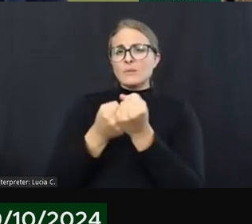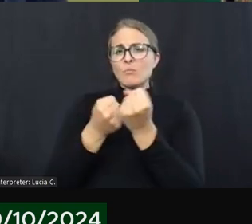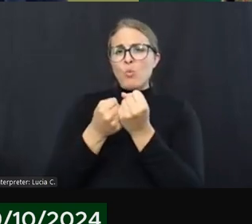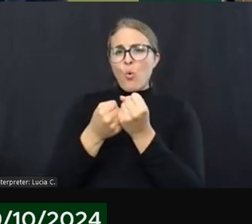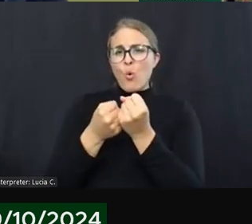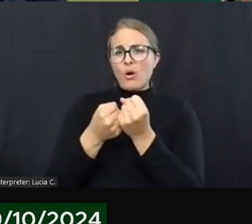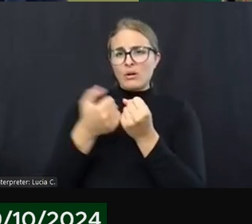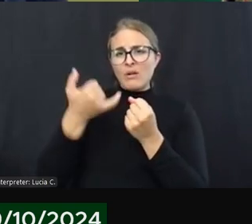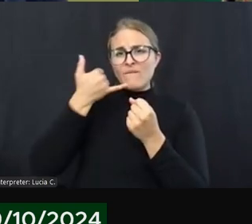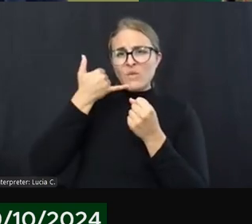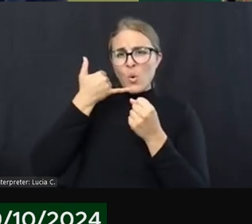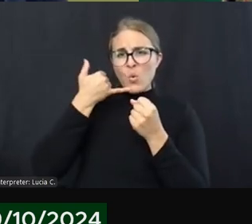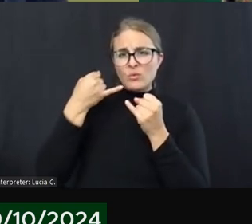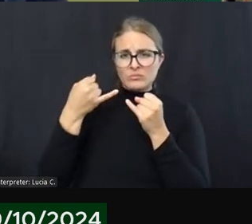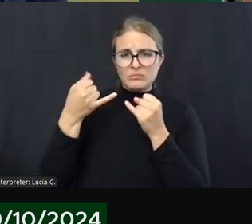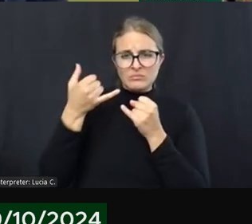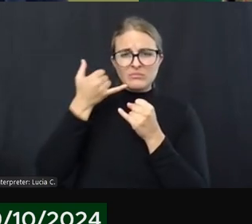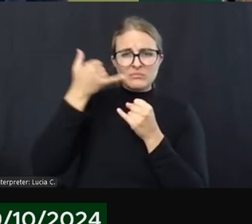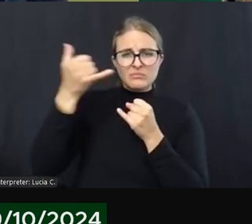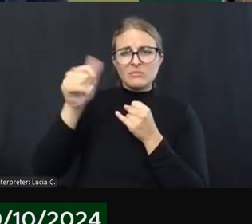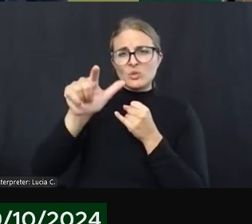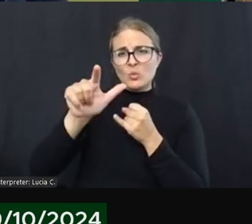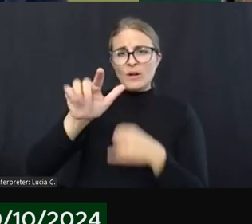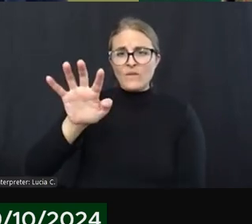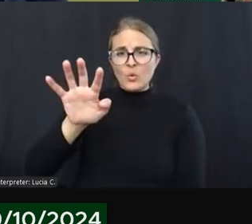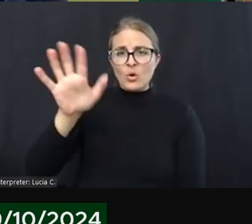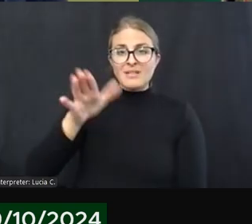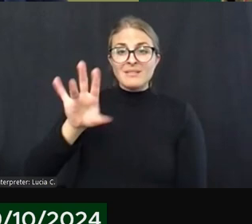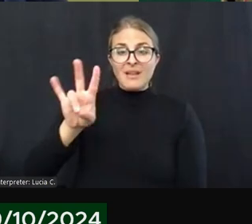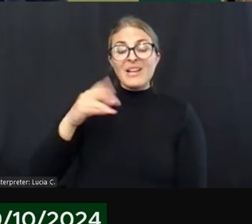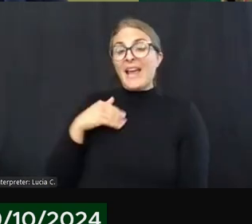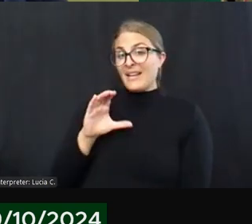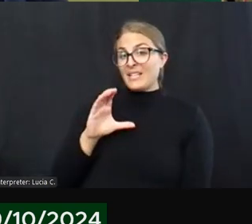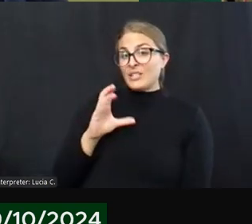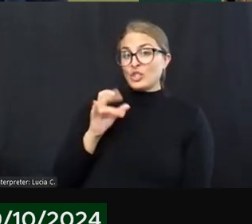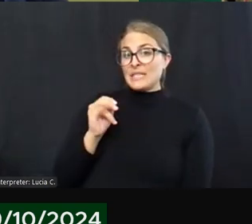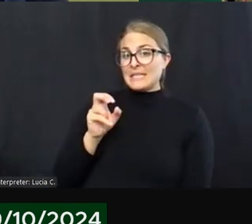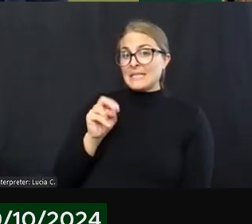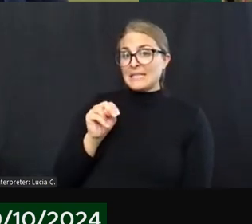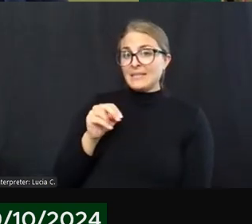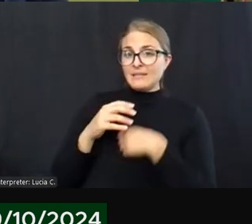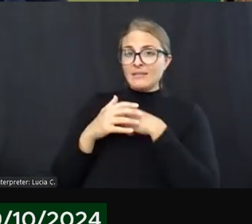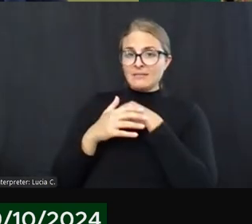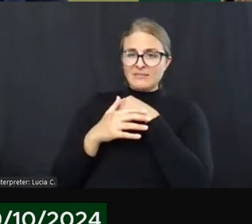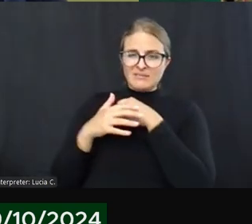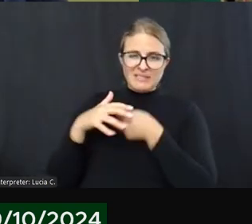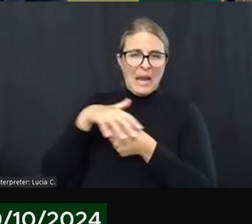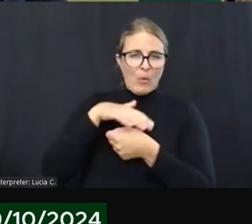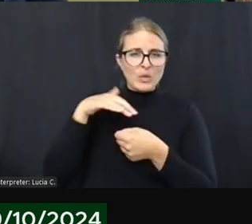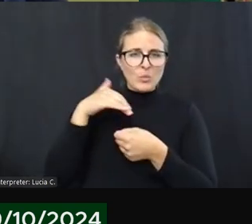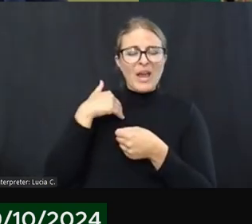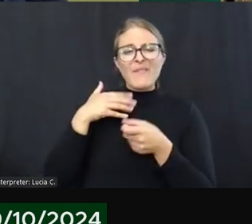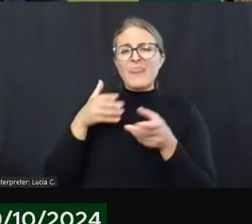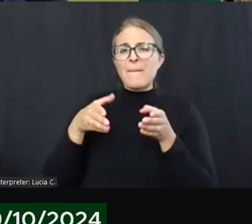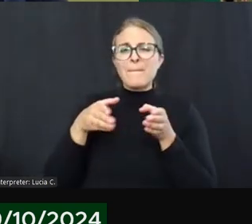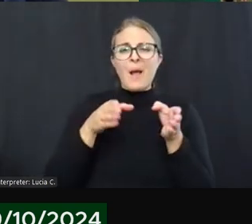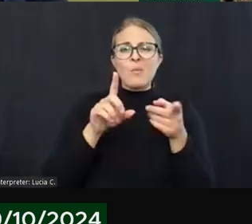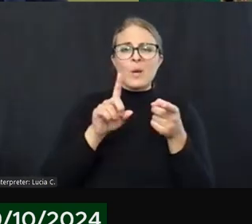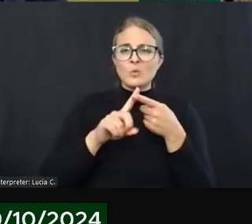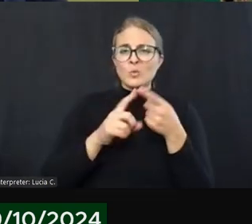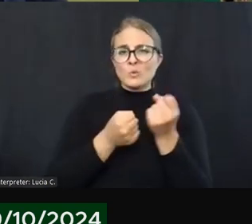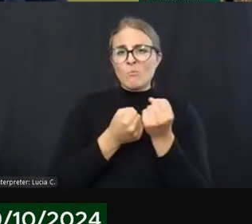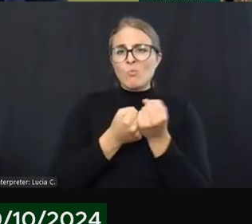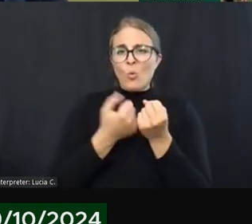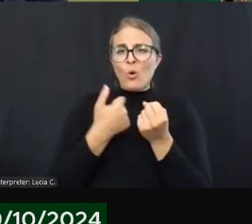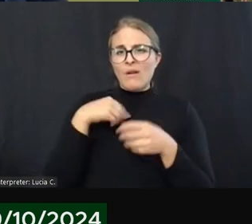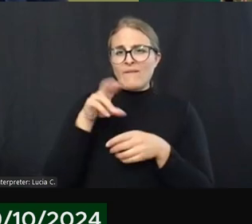is 24 seven and in Chittenden County, we also have the pathways Vermont community center. So all of these are peer based services that we'll